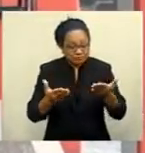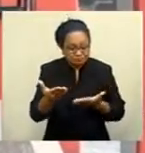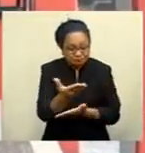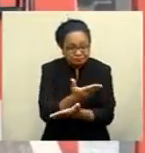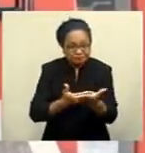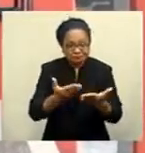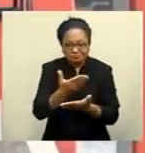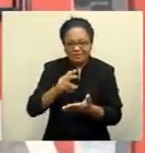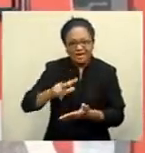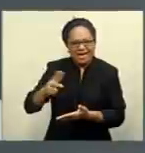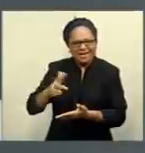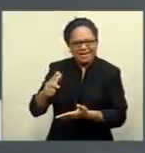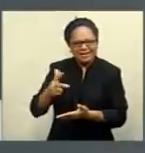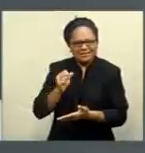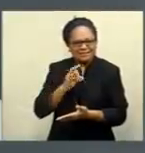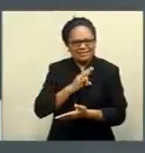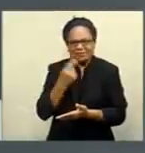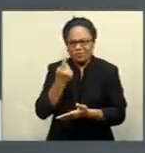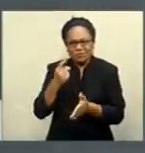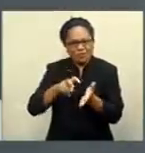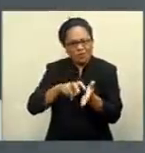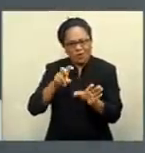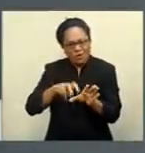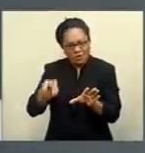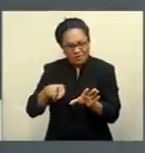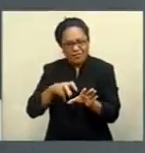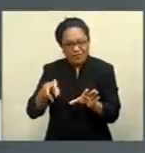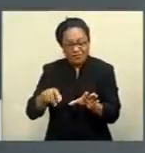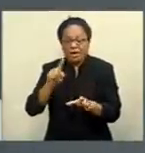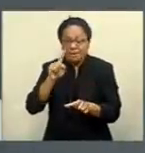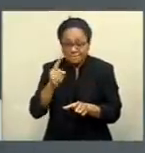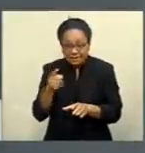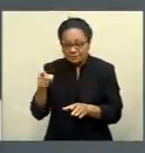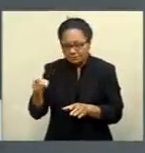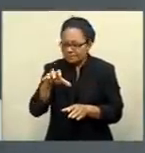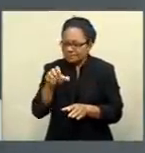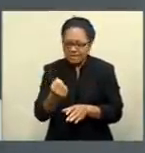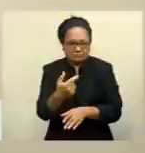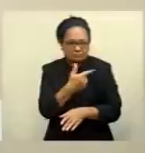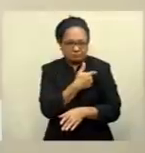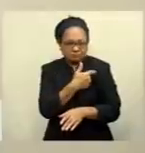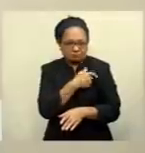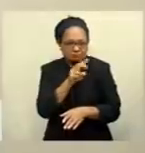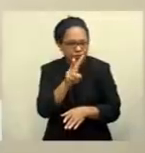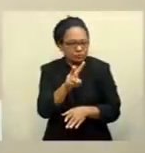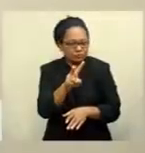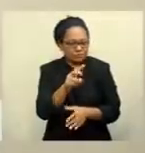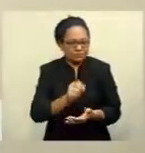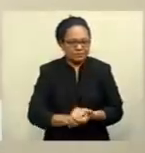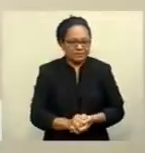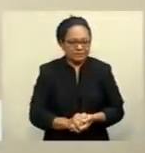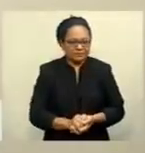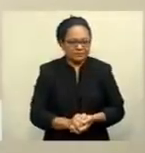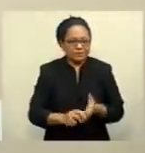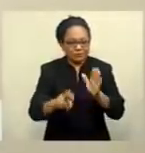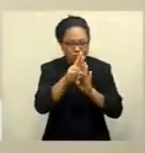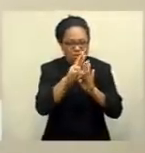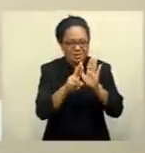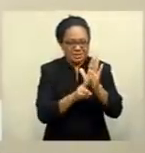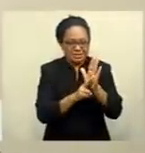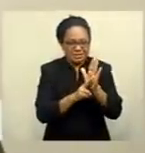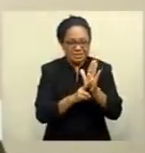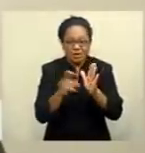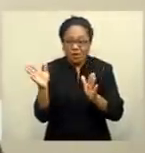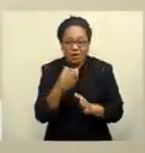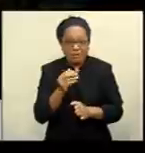staff who are laid off, but the requirement is that all need to be fully vaccinated. The requirement is the employees, they have to